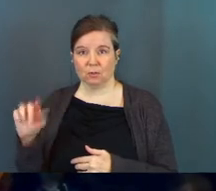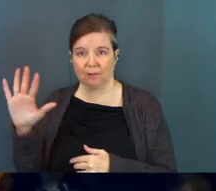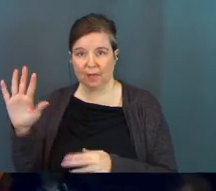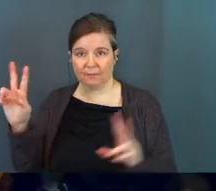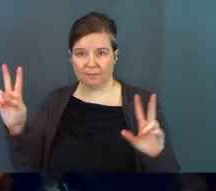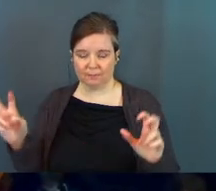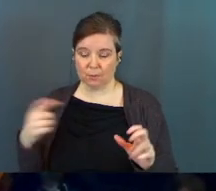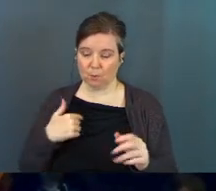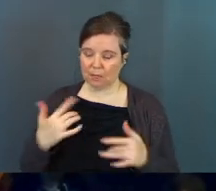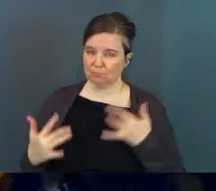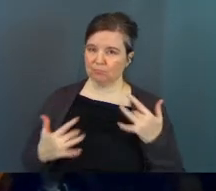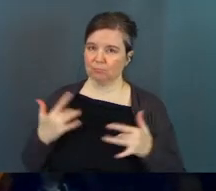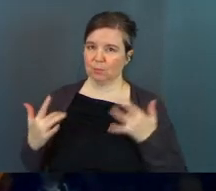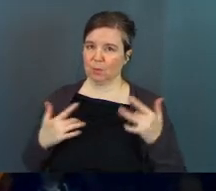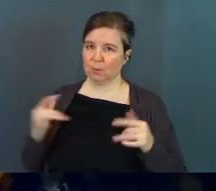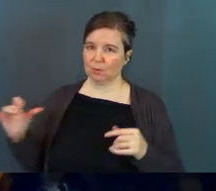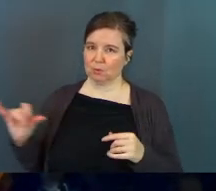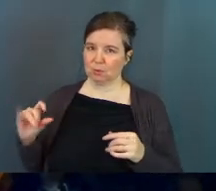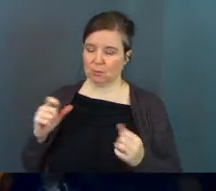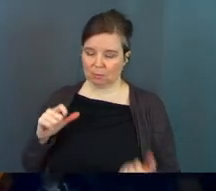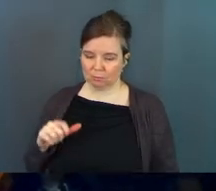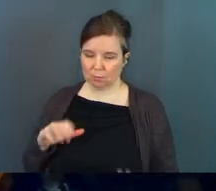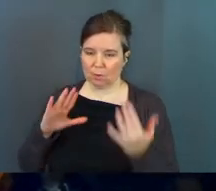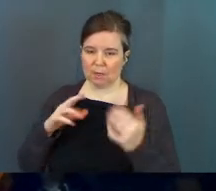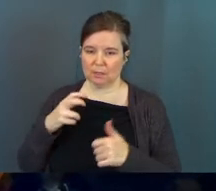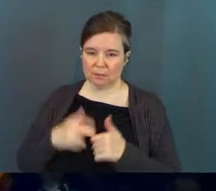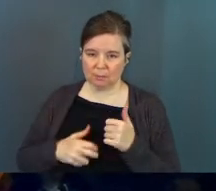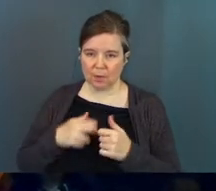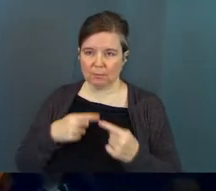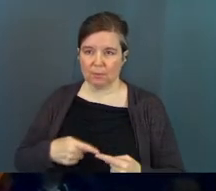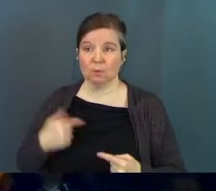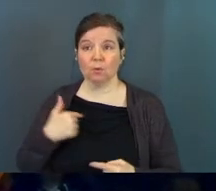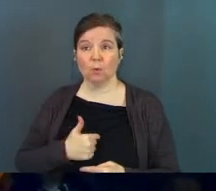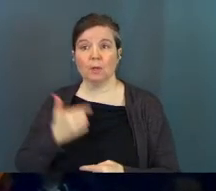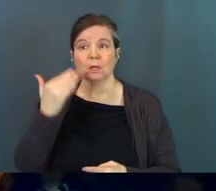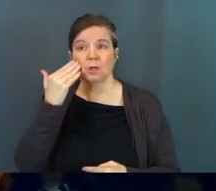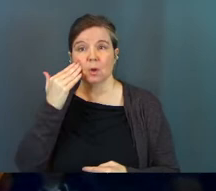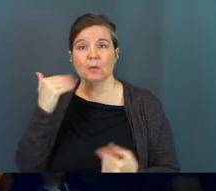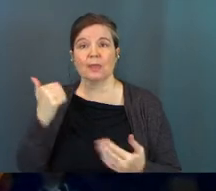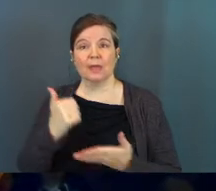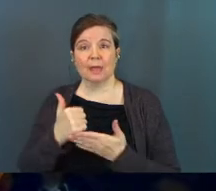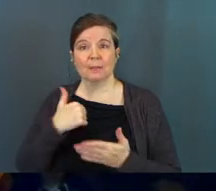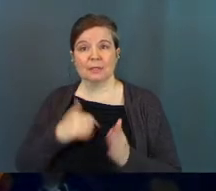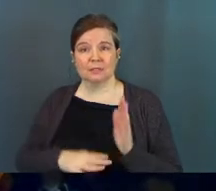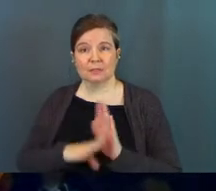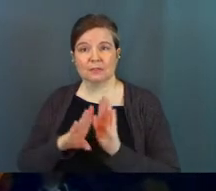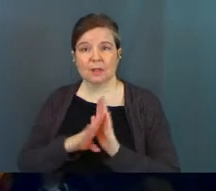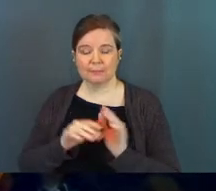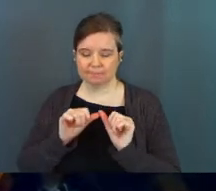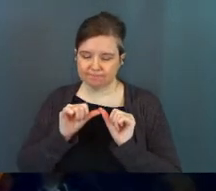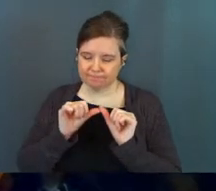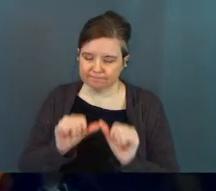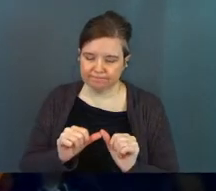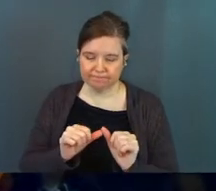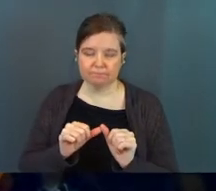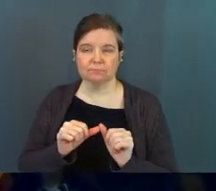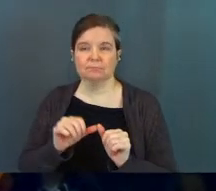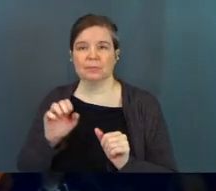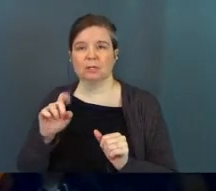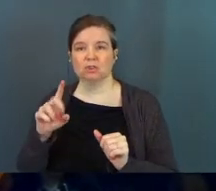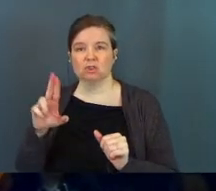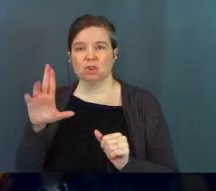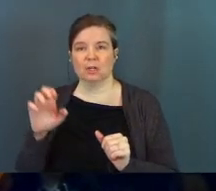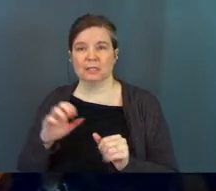says, We can rejoice too when we run into problems and trials, for we know that they help us develop endurance. And endurance develops